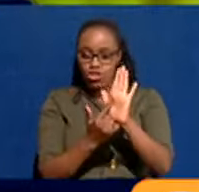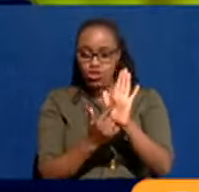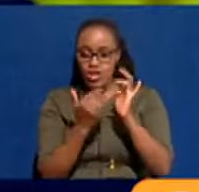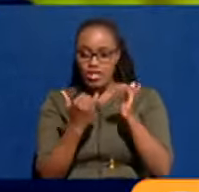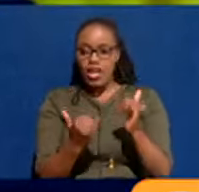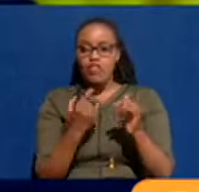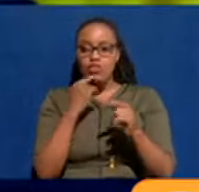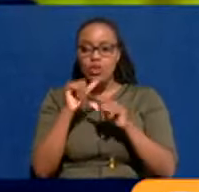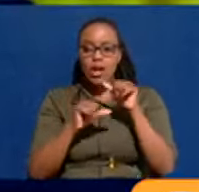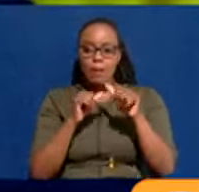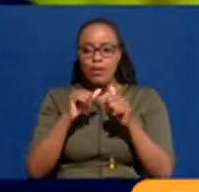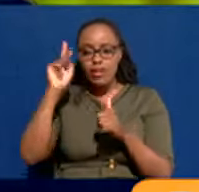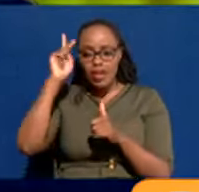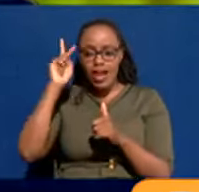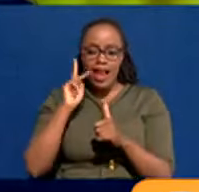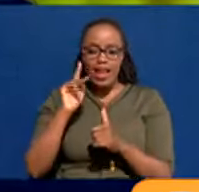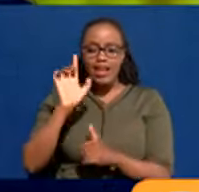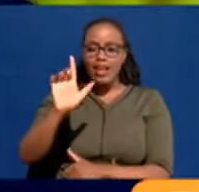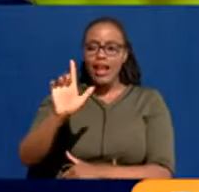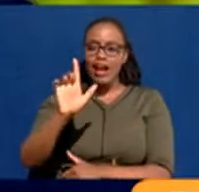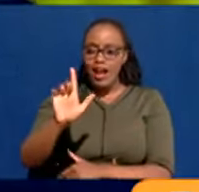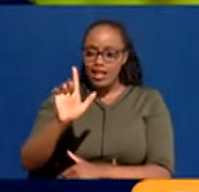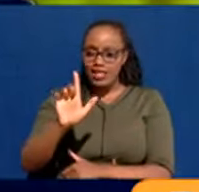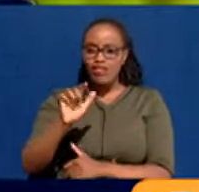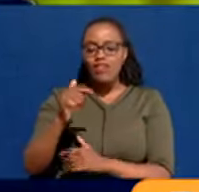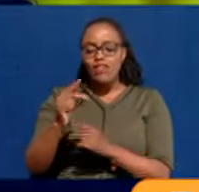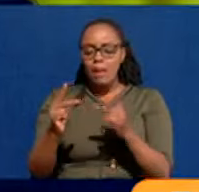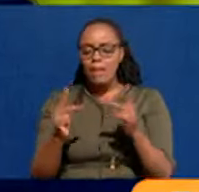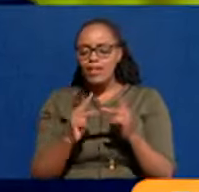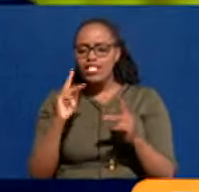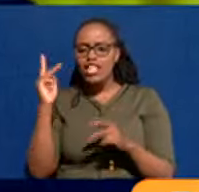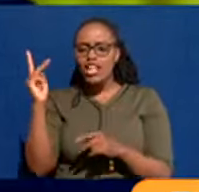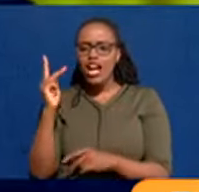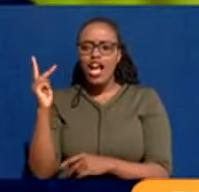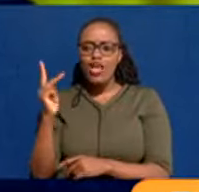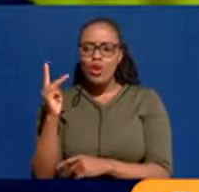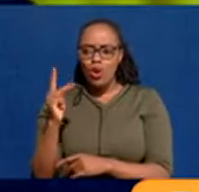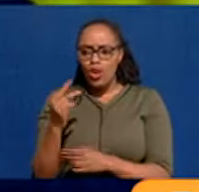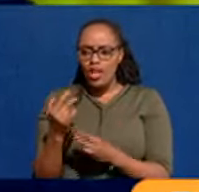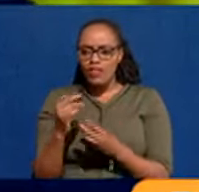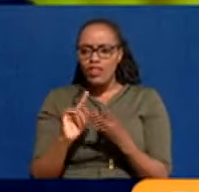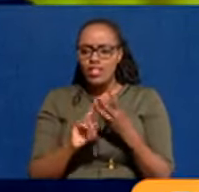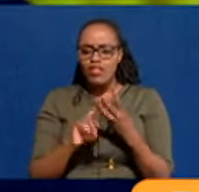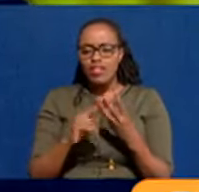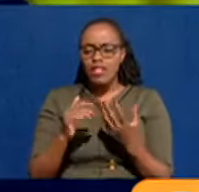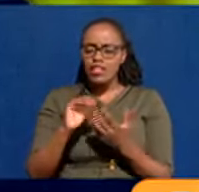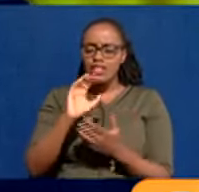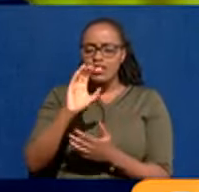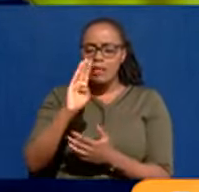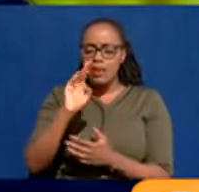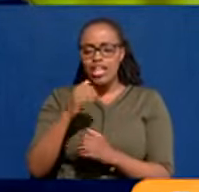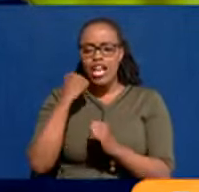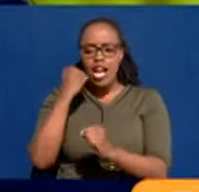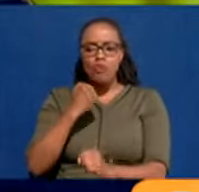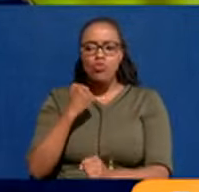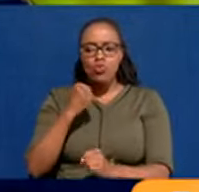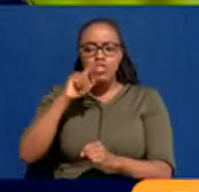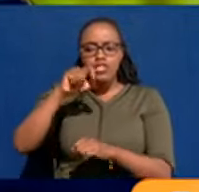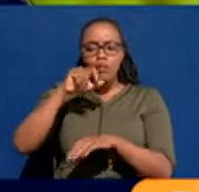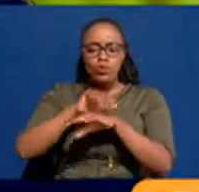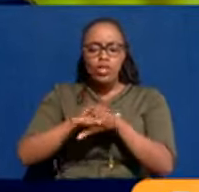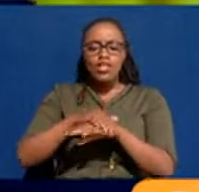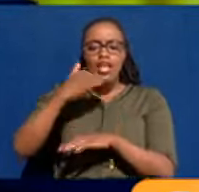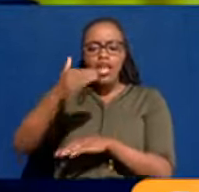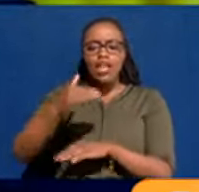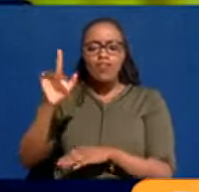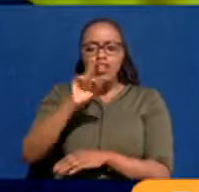you're talking about Karen, you're talking about Langata, areas in Kayole, areas in CBD Kamkunji that should be getting water daily and doesn't